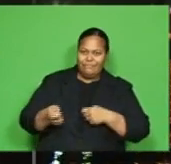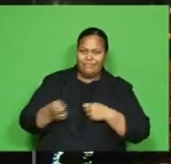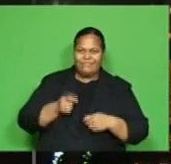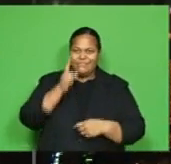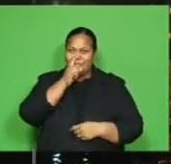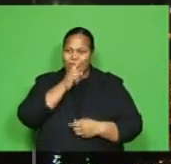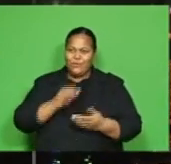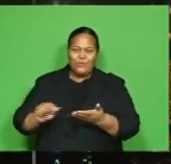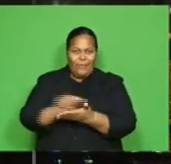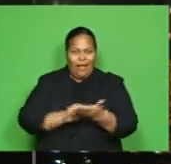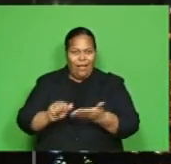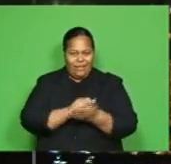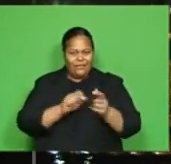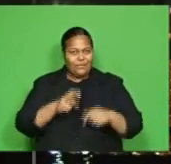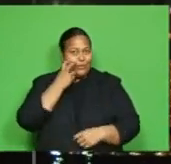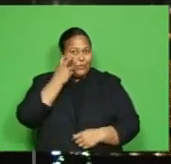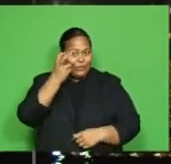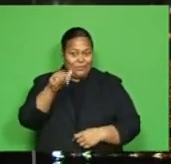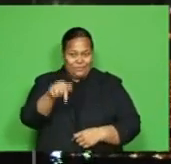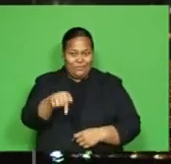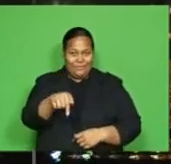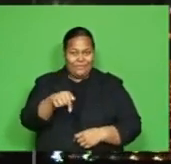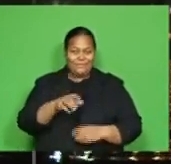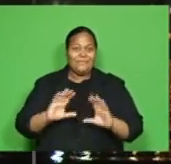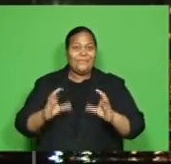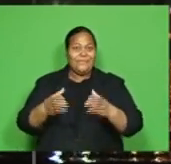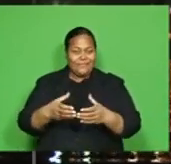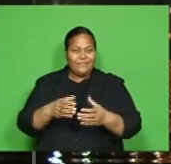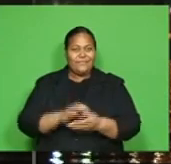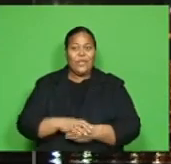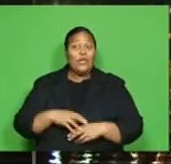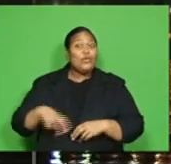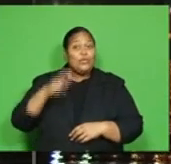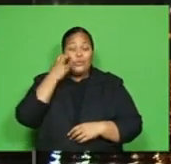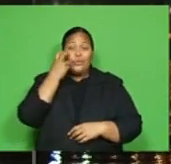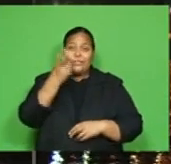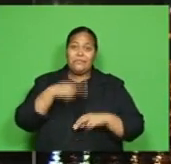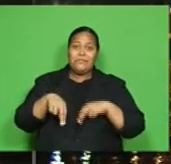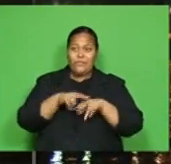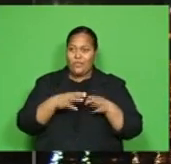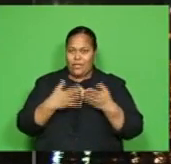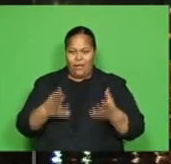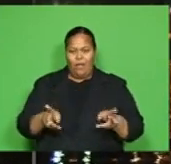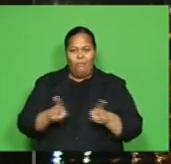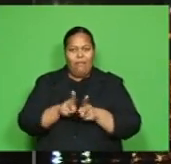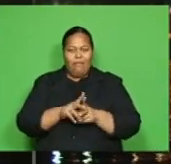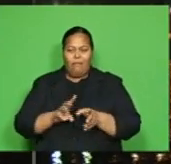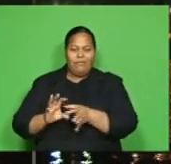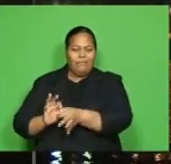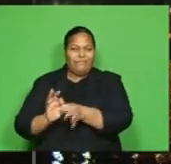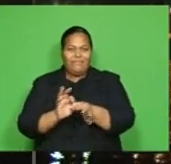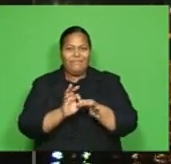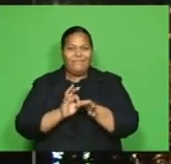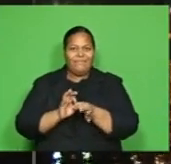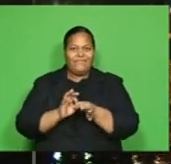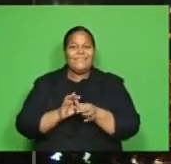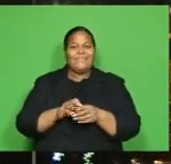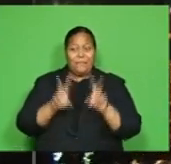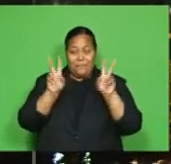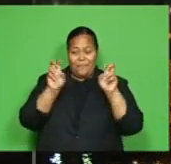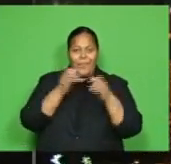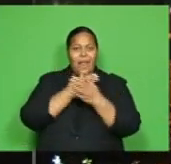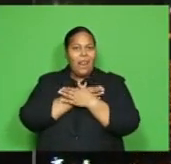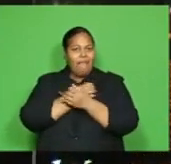activity in the tourism sector. Tourism Fiji has partnered with numerous operators for Love Our Locals campaign,